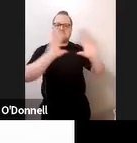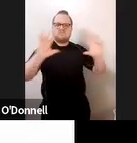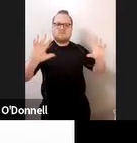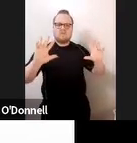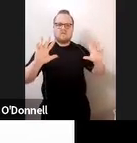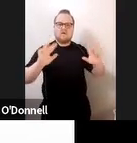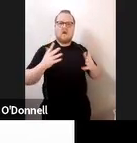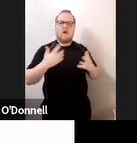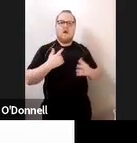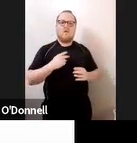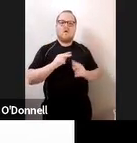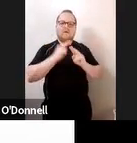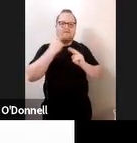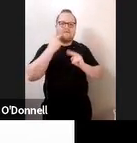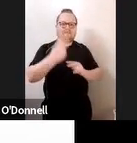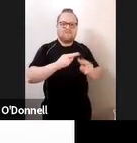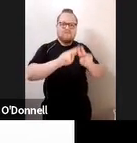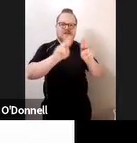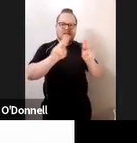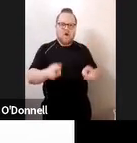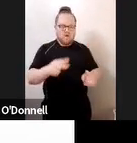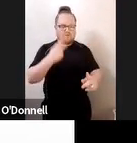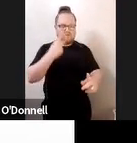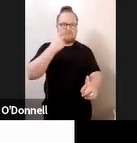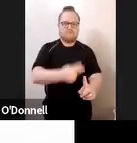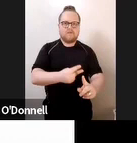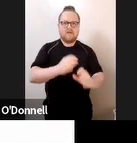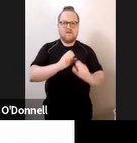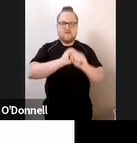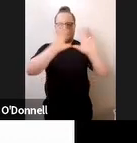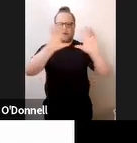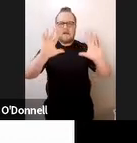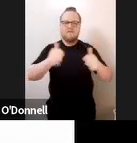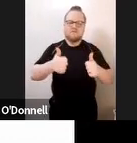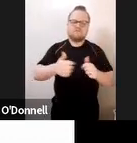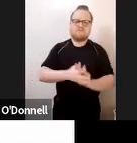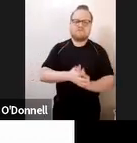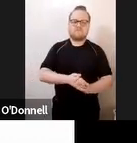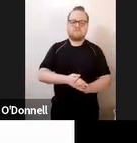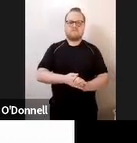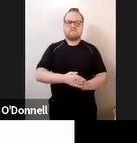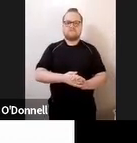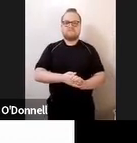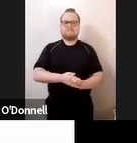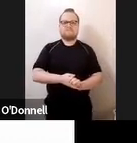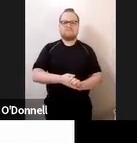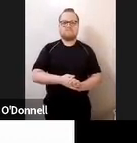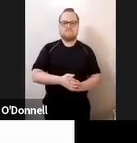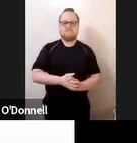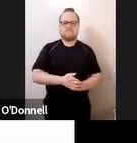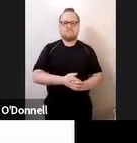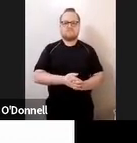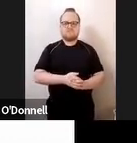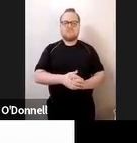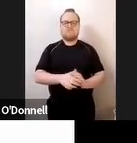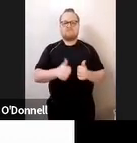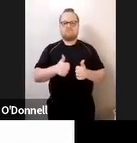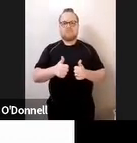moment, don't we, in the current pandemic. But just imagine a home visit. And I'm going to put myself in that position.